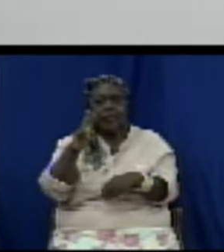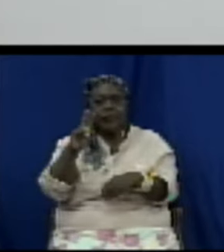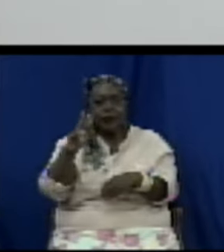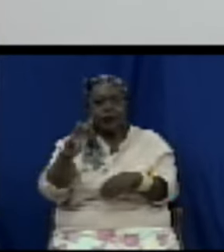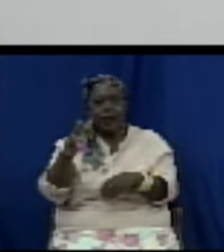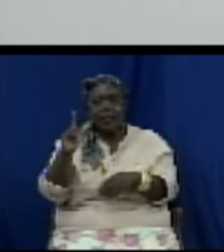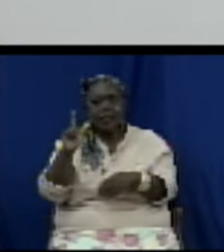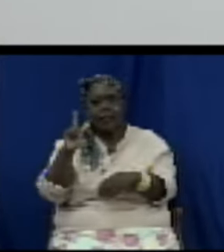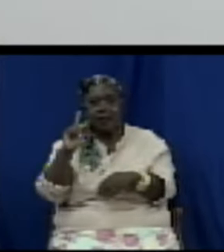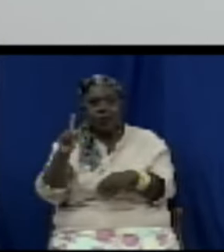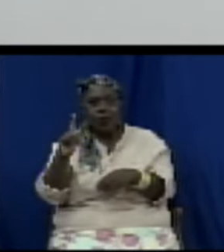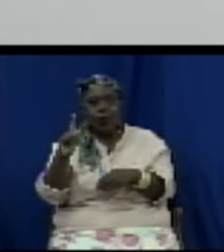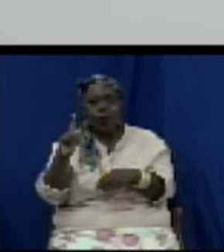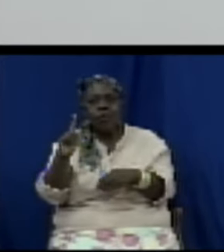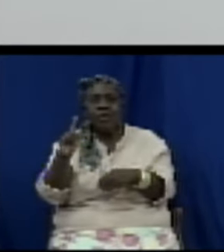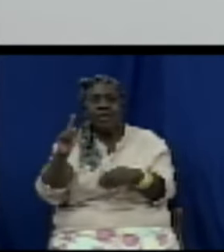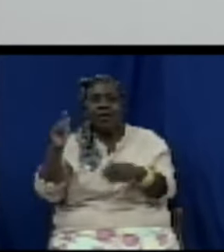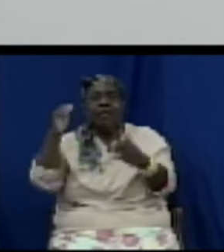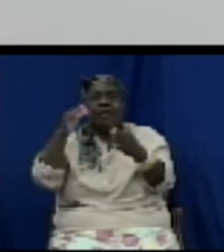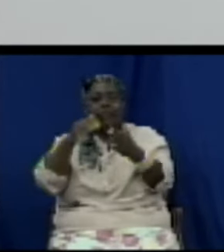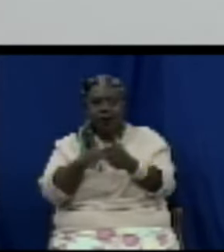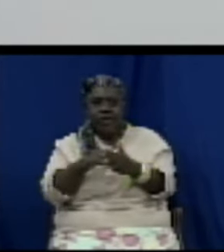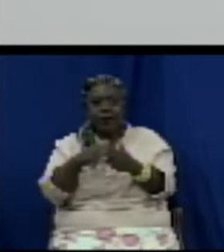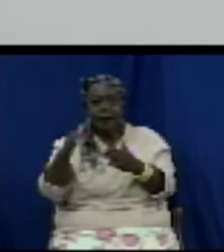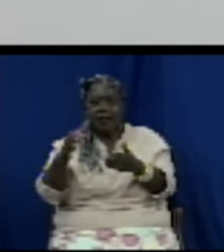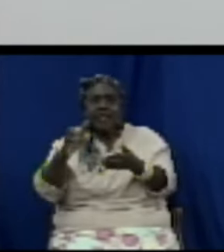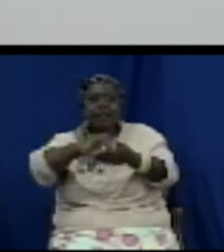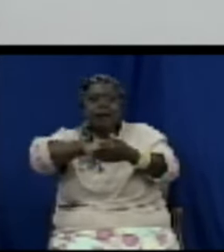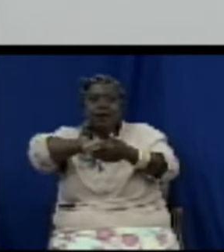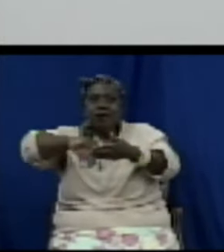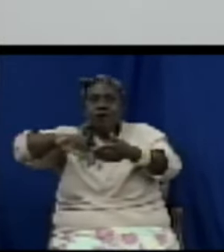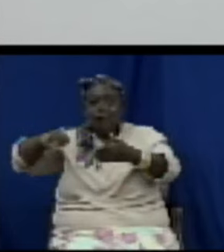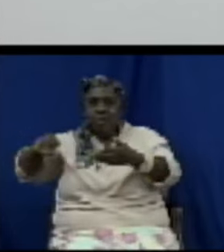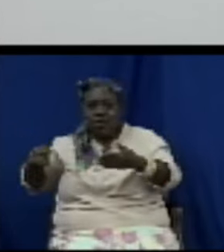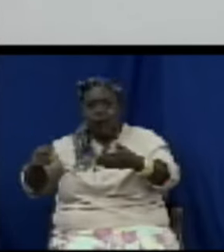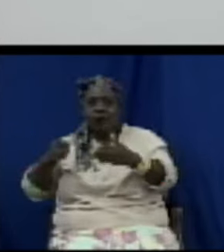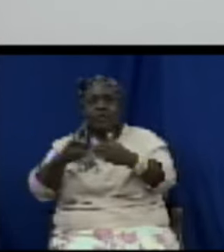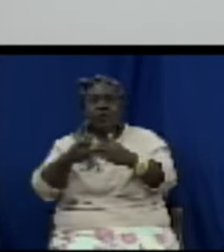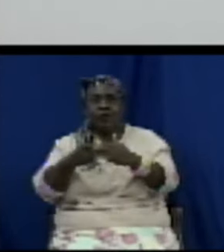removed from business shelves is that a lot